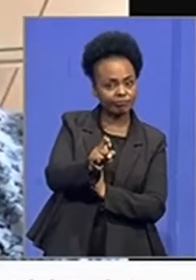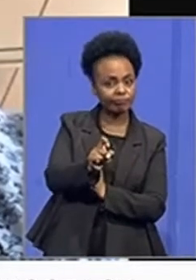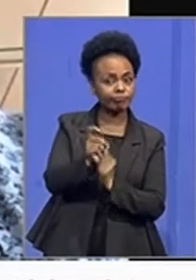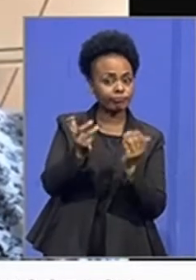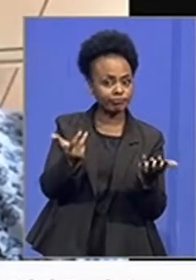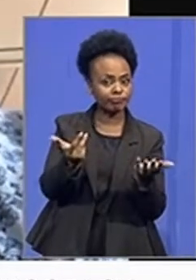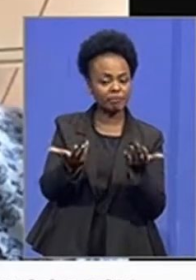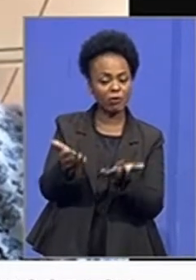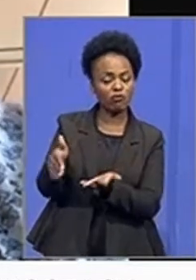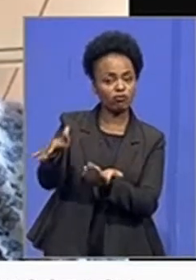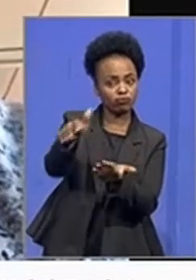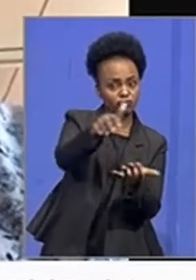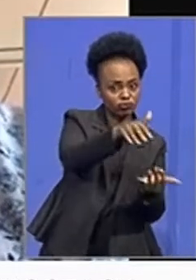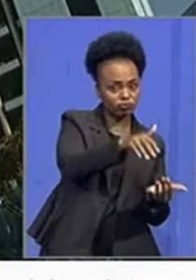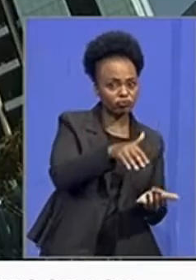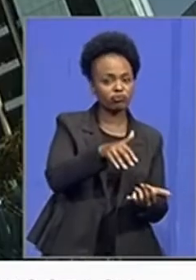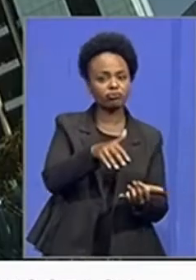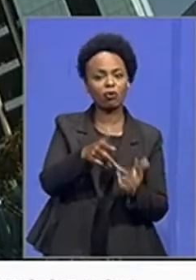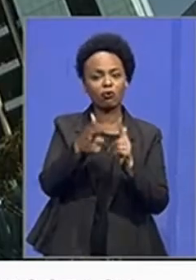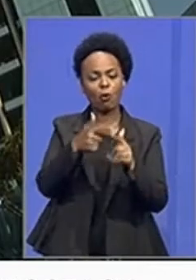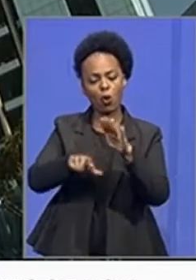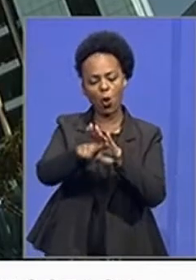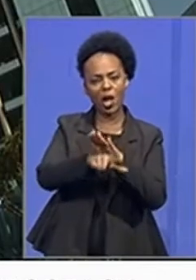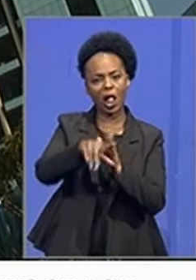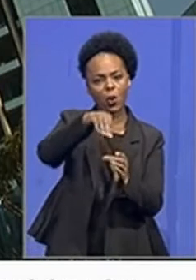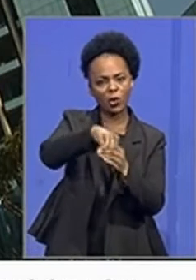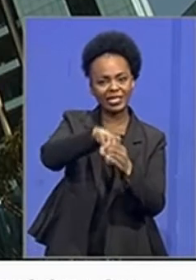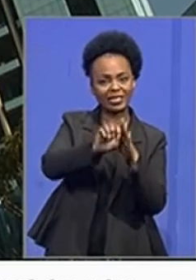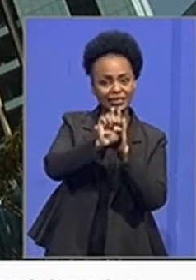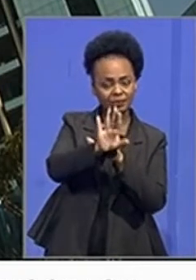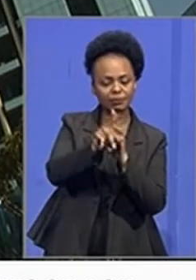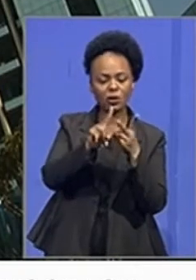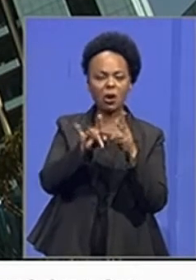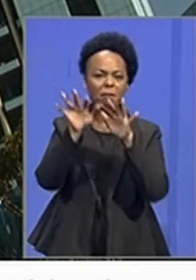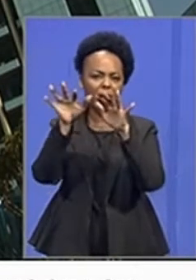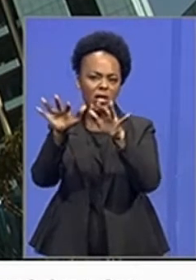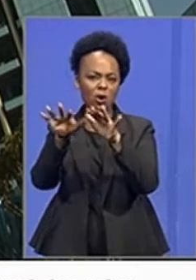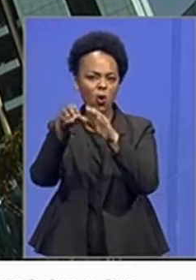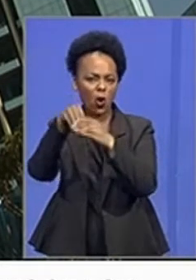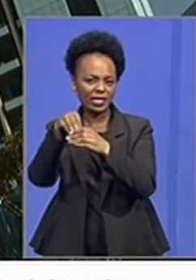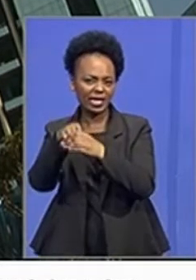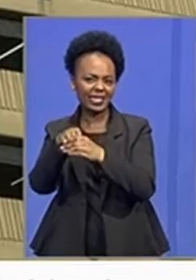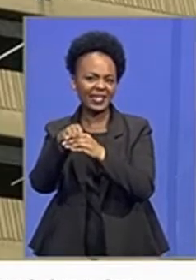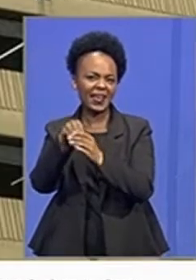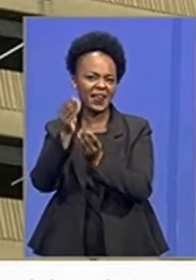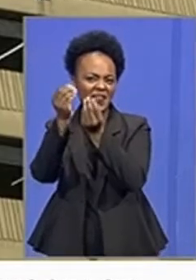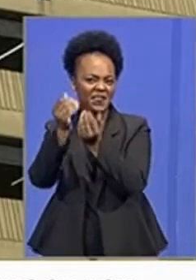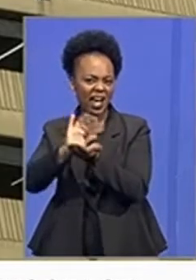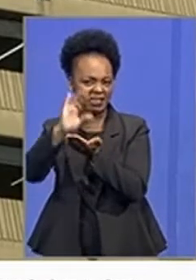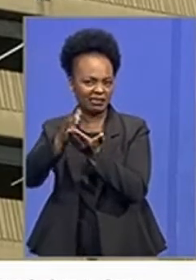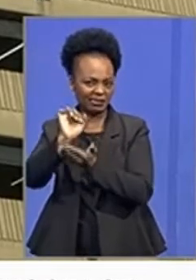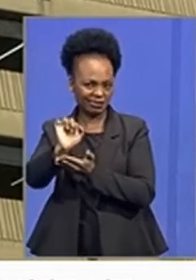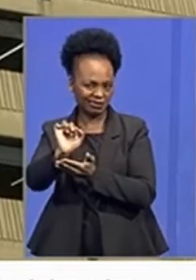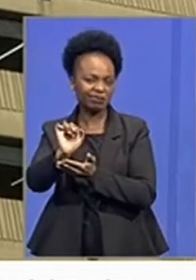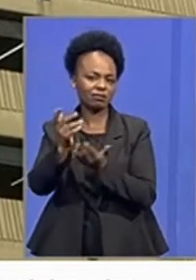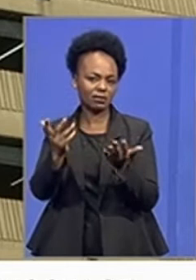through a local content or public interest content fund and then through